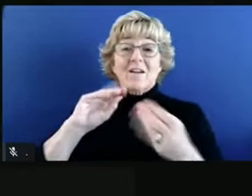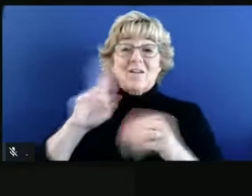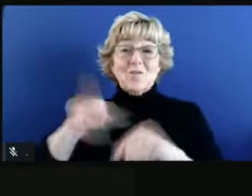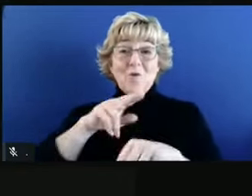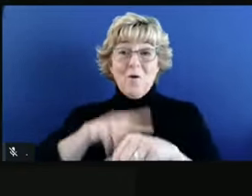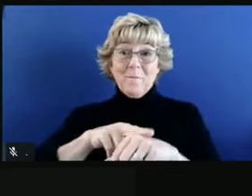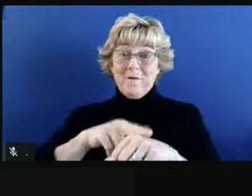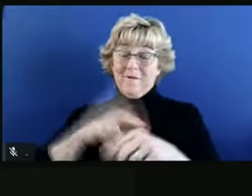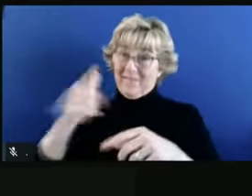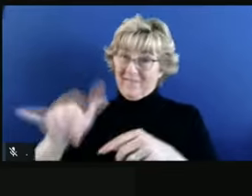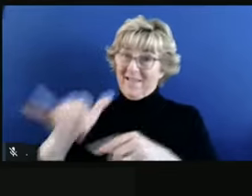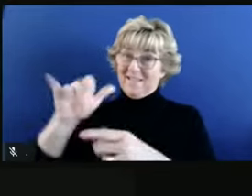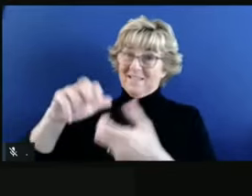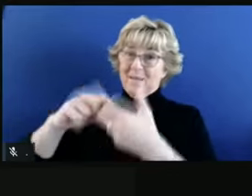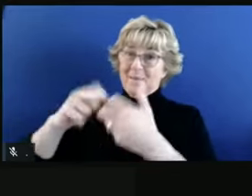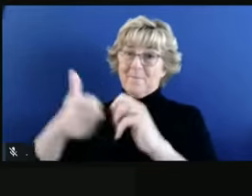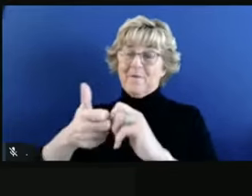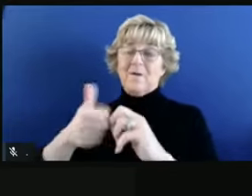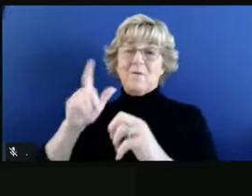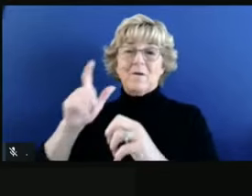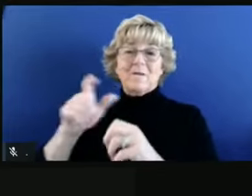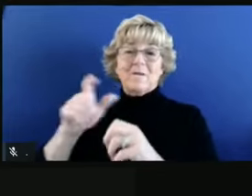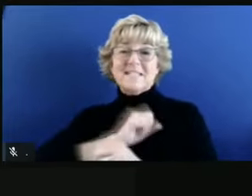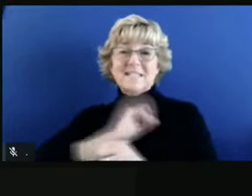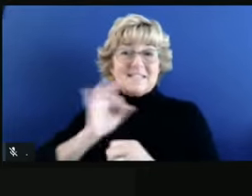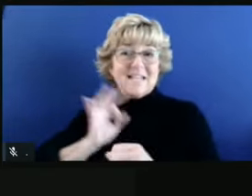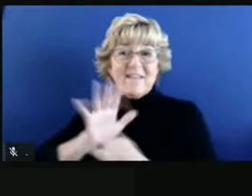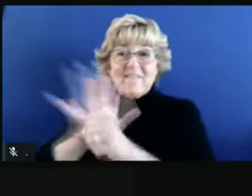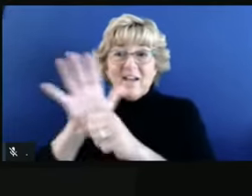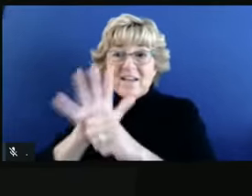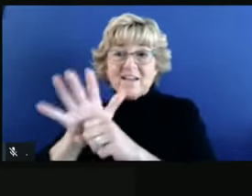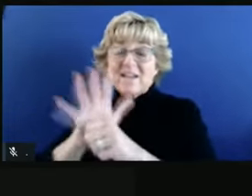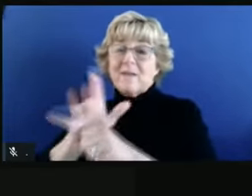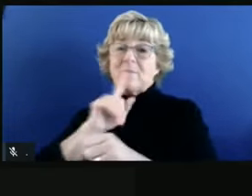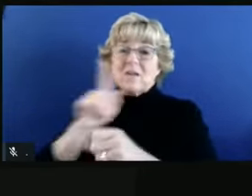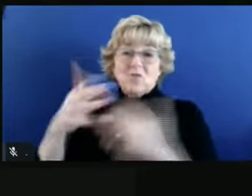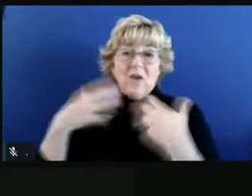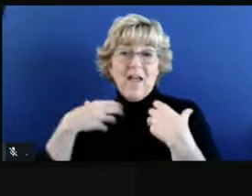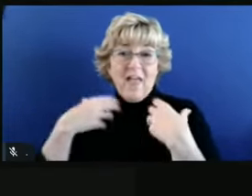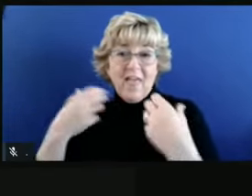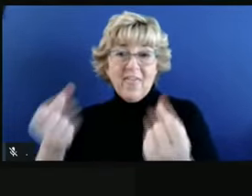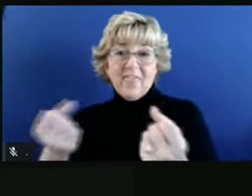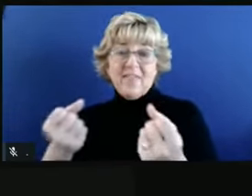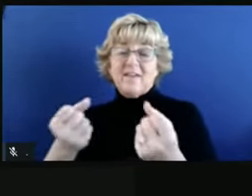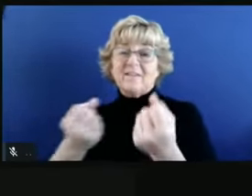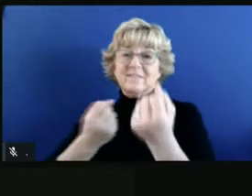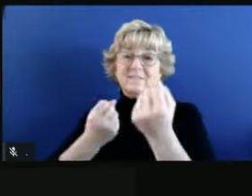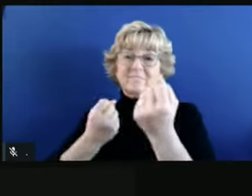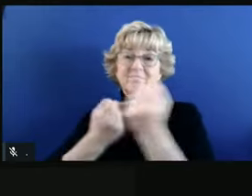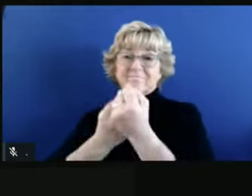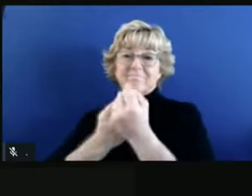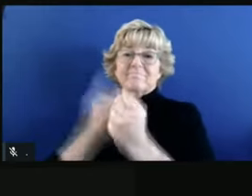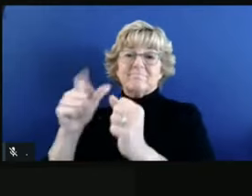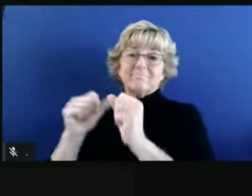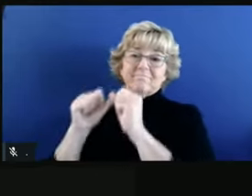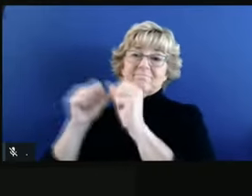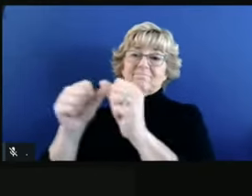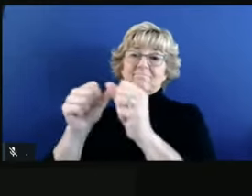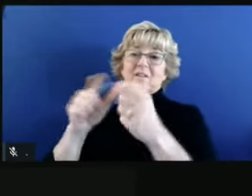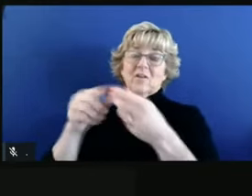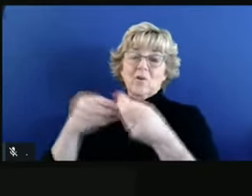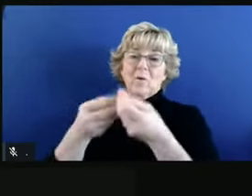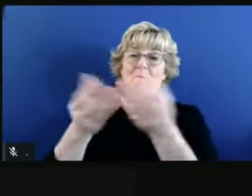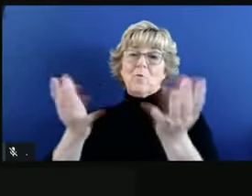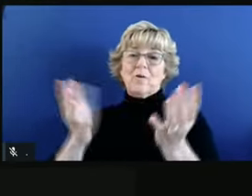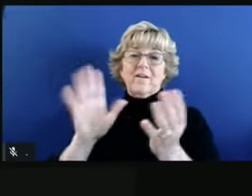We need to protect our healthcare staff, make sure that they're healthy and supported so they can continue to provide the